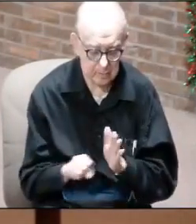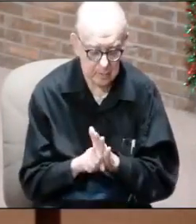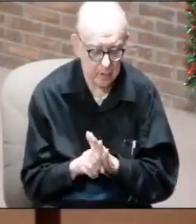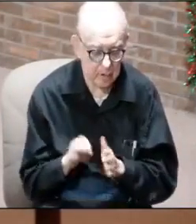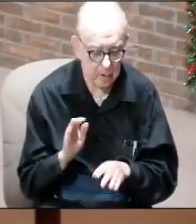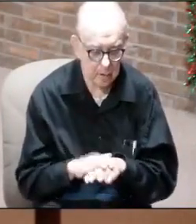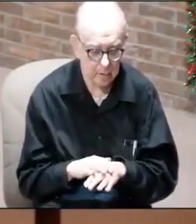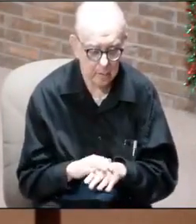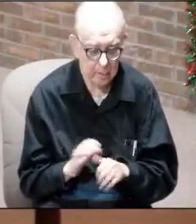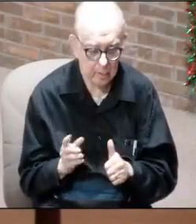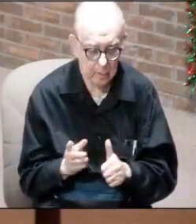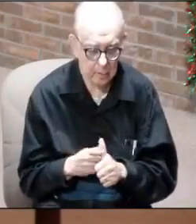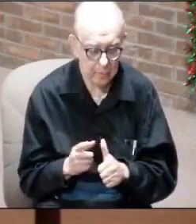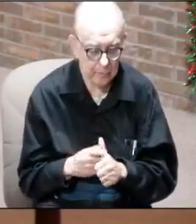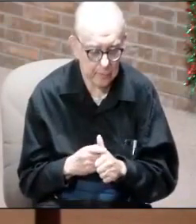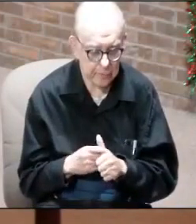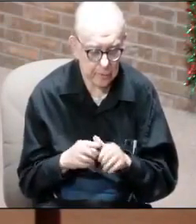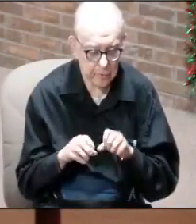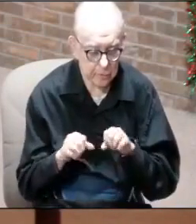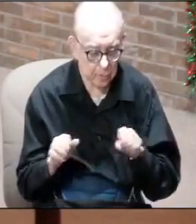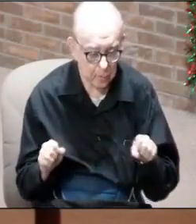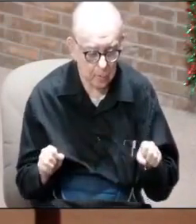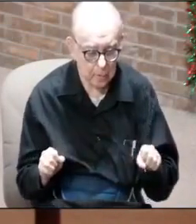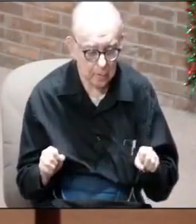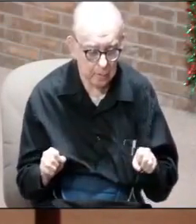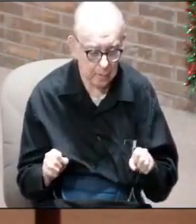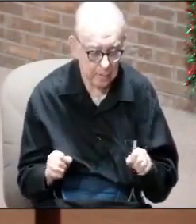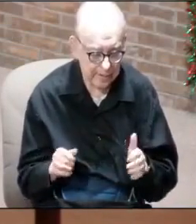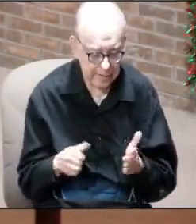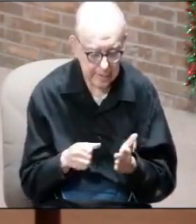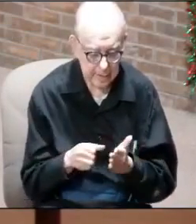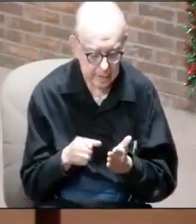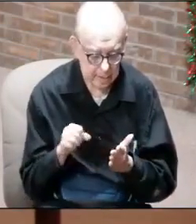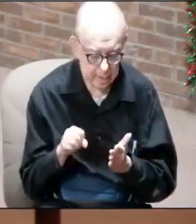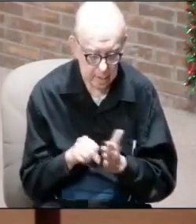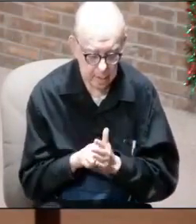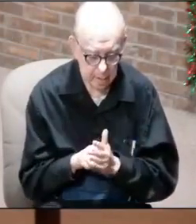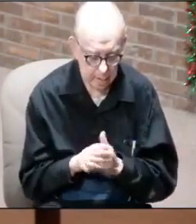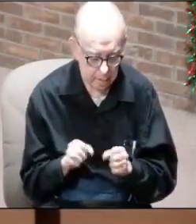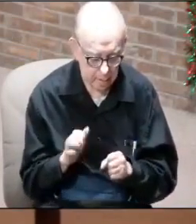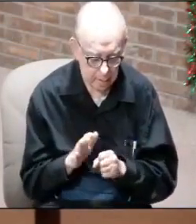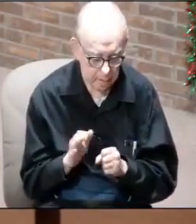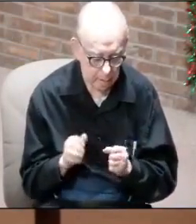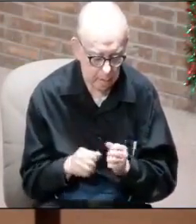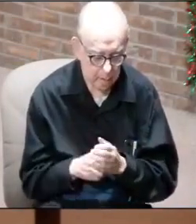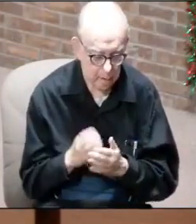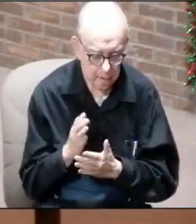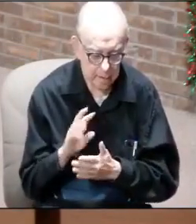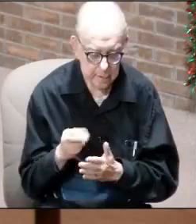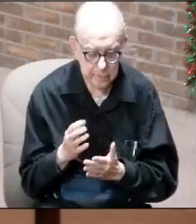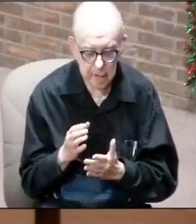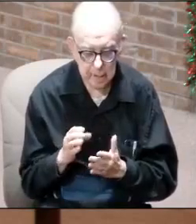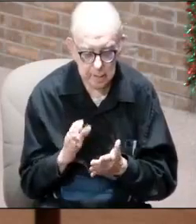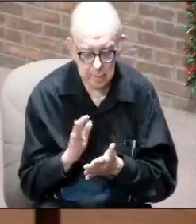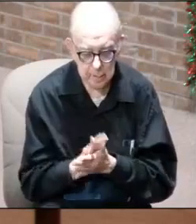You had the first scroll sealed, the second parchment,